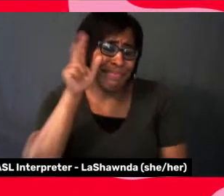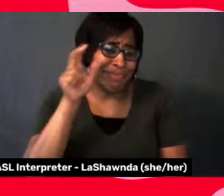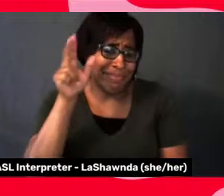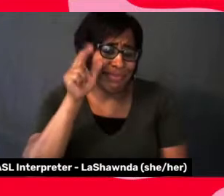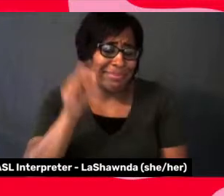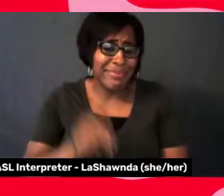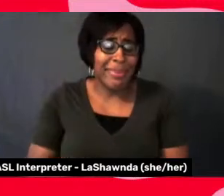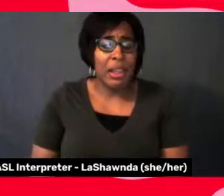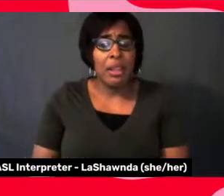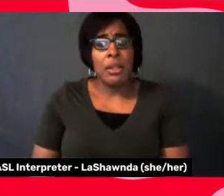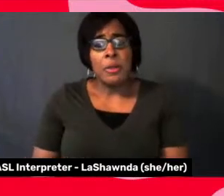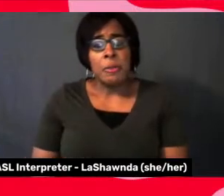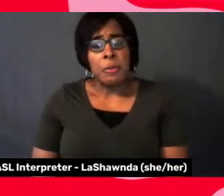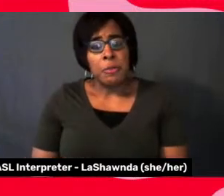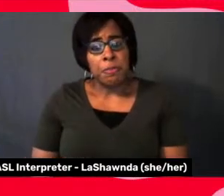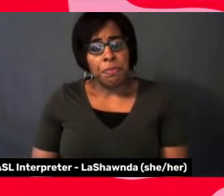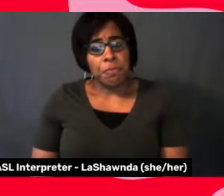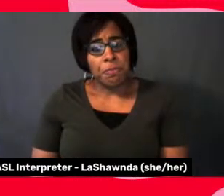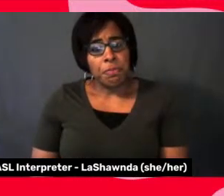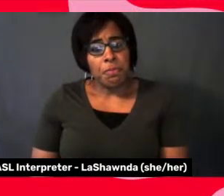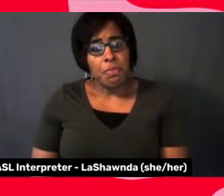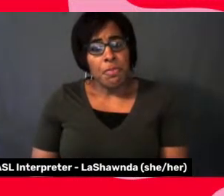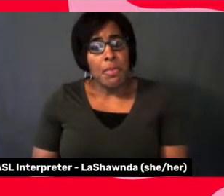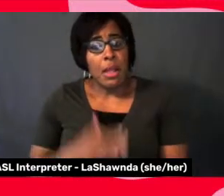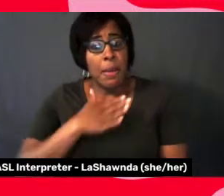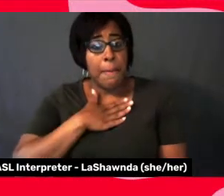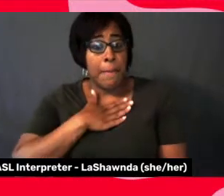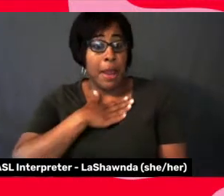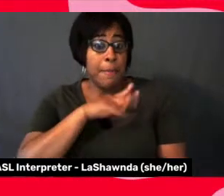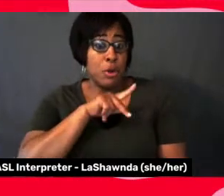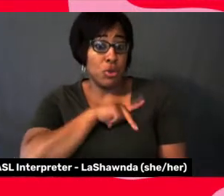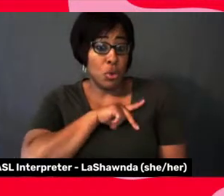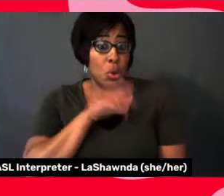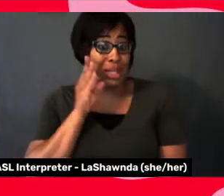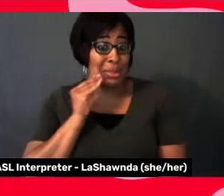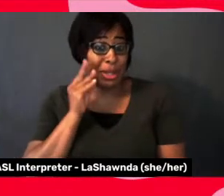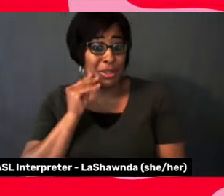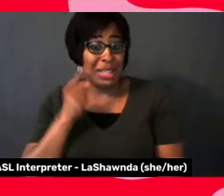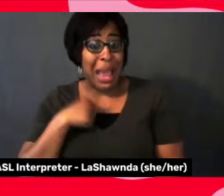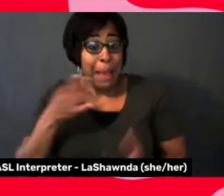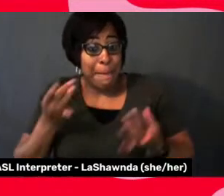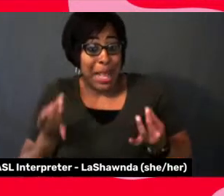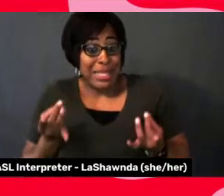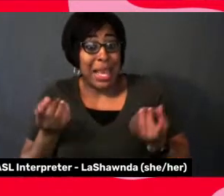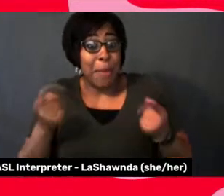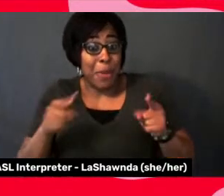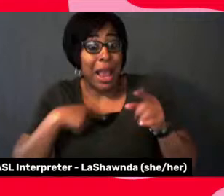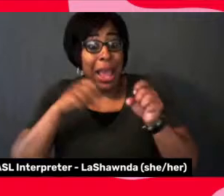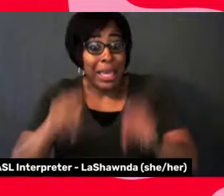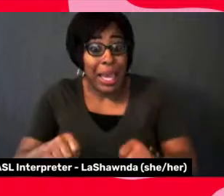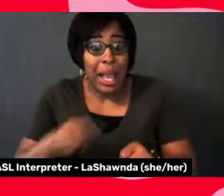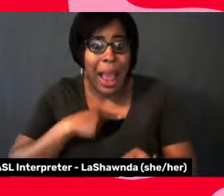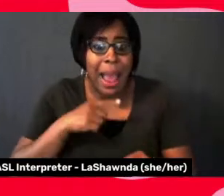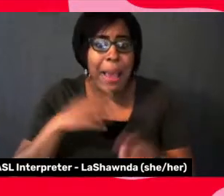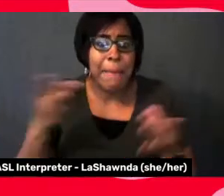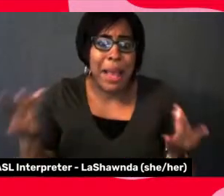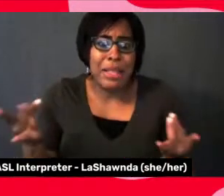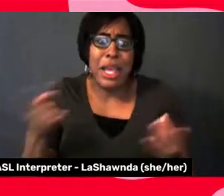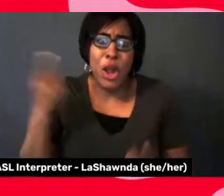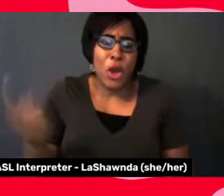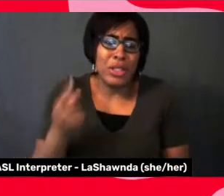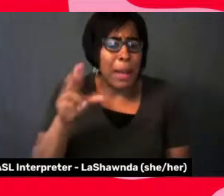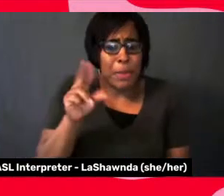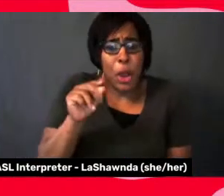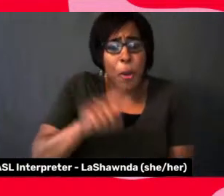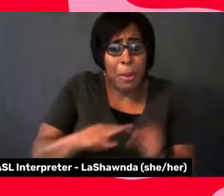personal practice is I meditate when I, you know, when I, I don't do it all the time, but when I do it, uh, and,